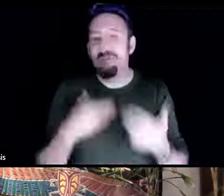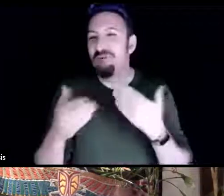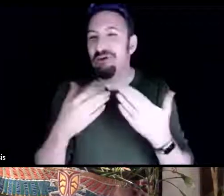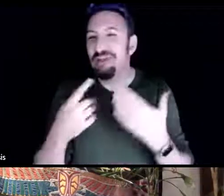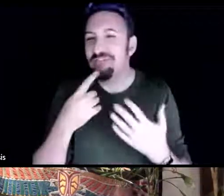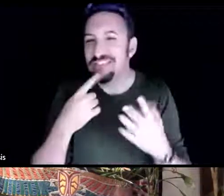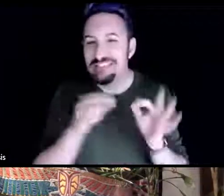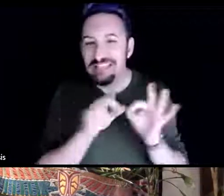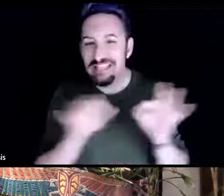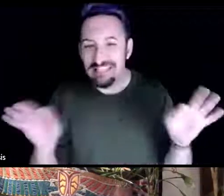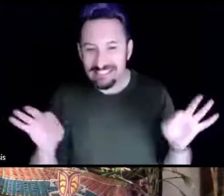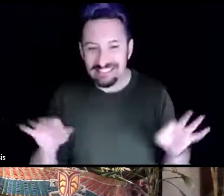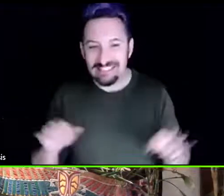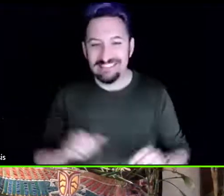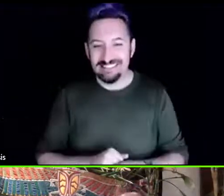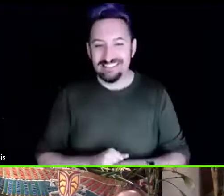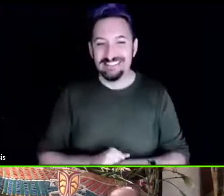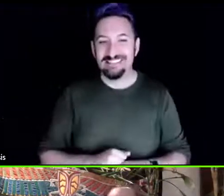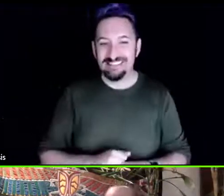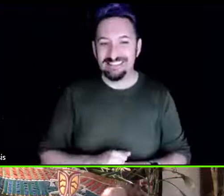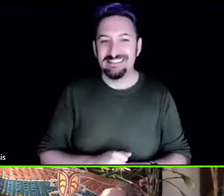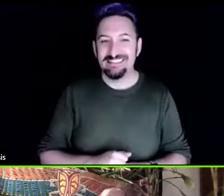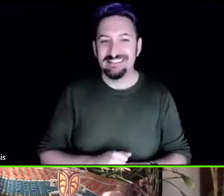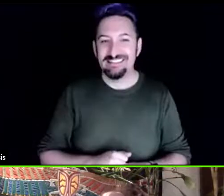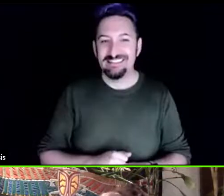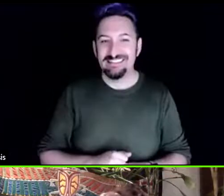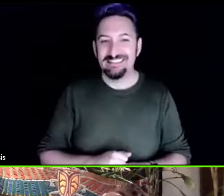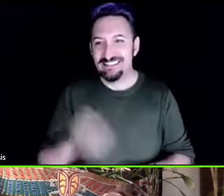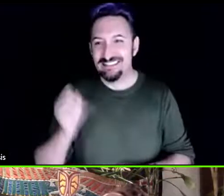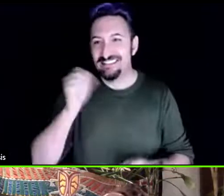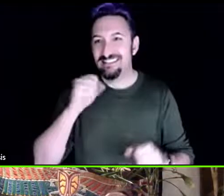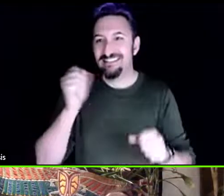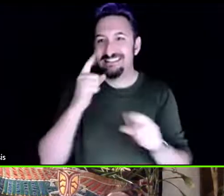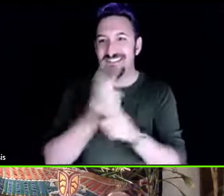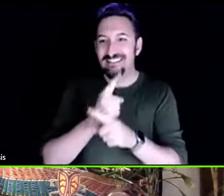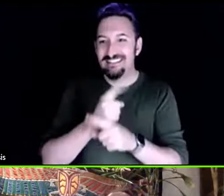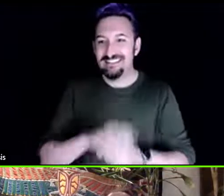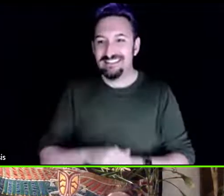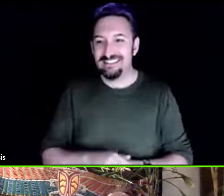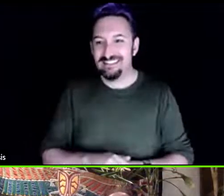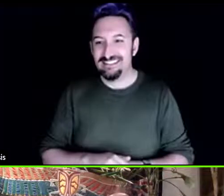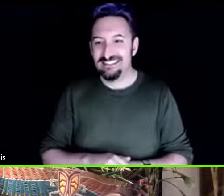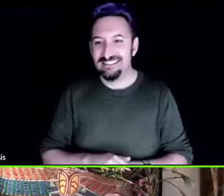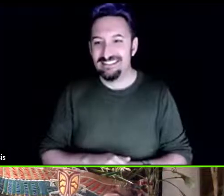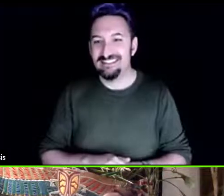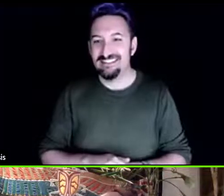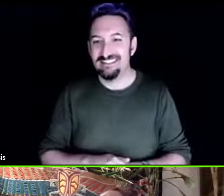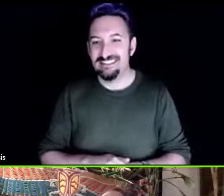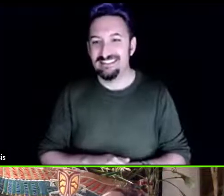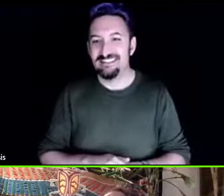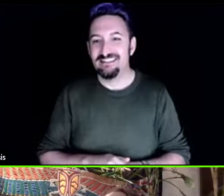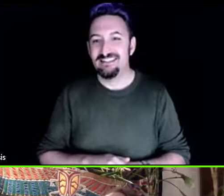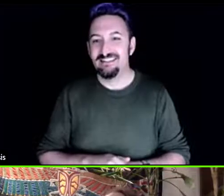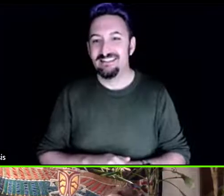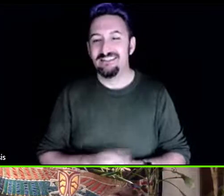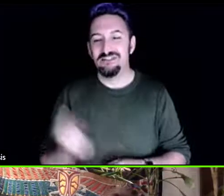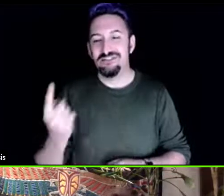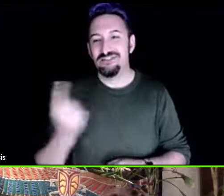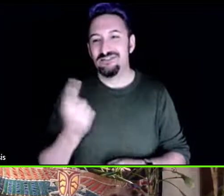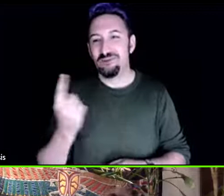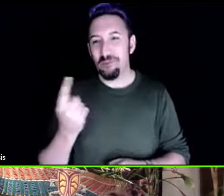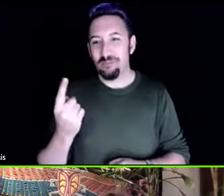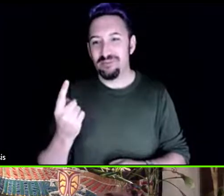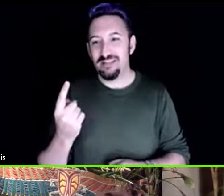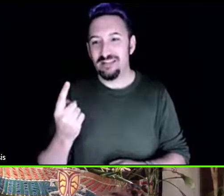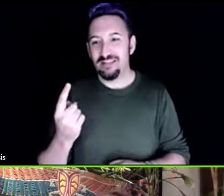right but i mean the the one of the things that i'm getting from watching